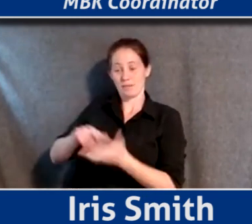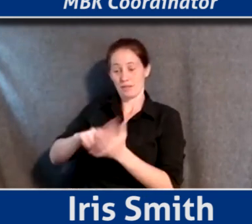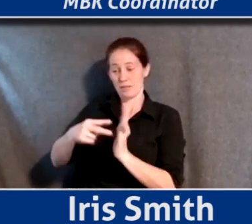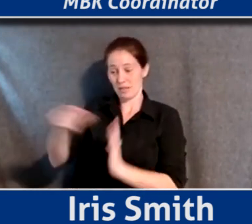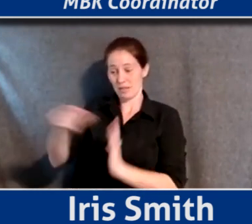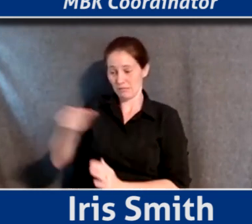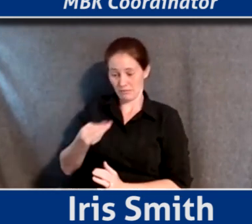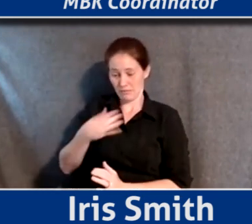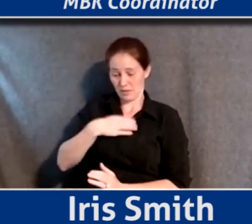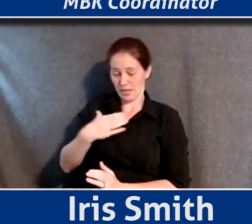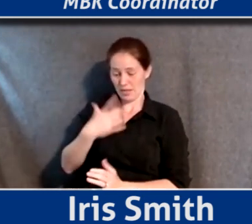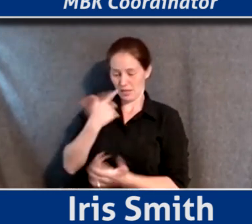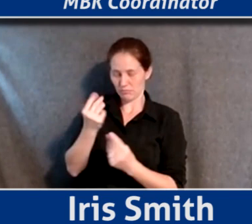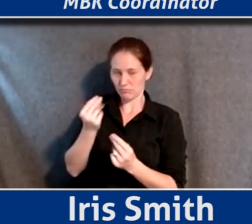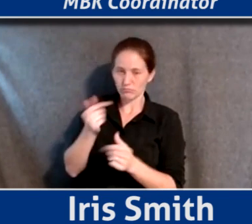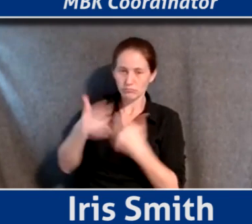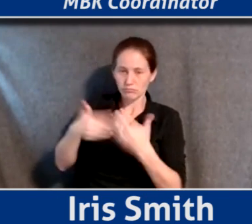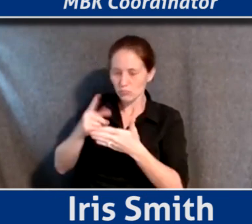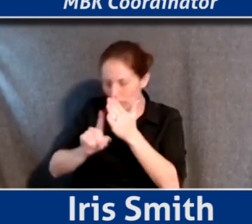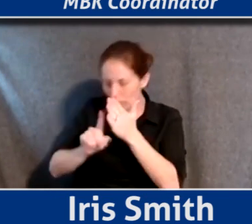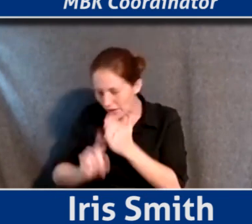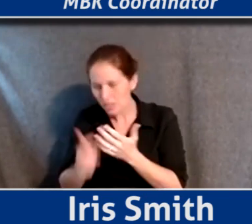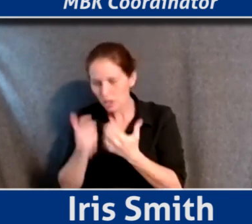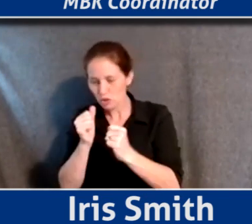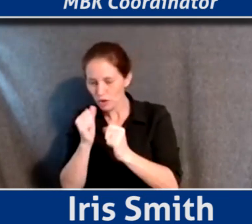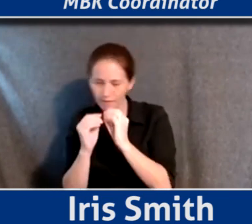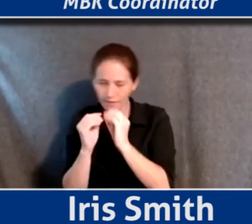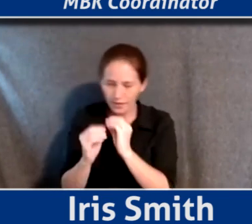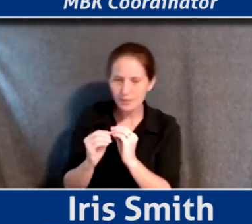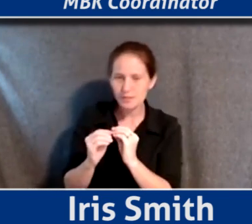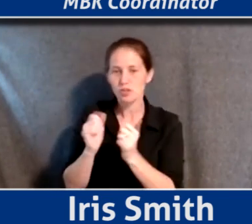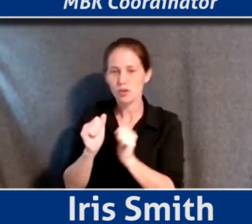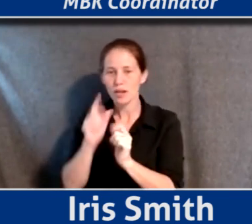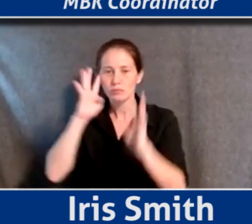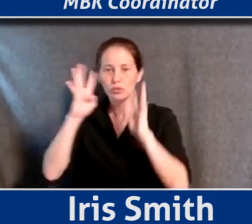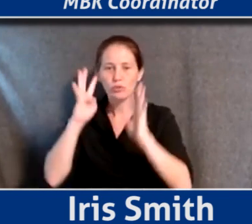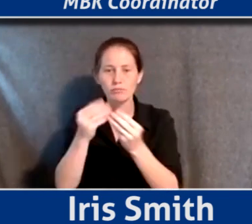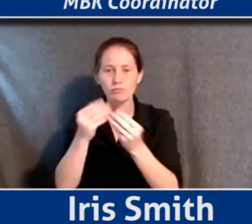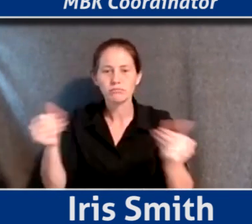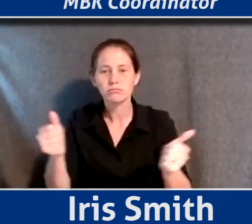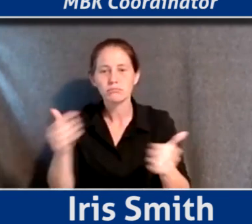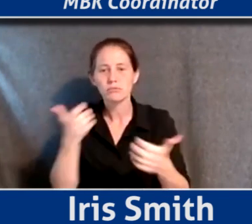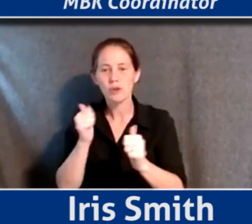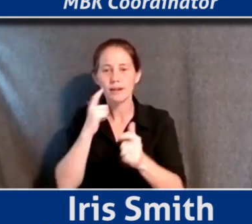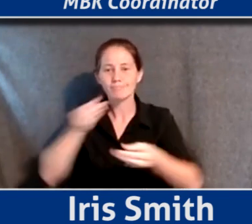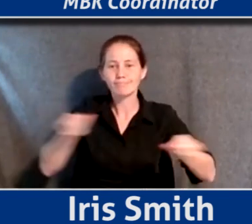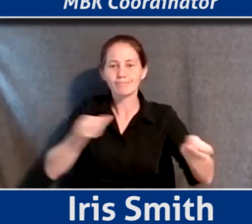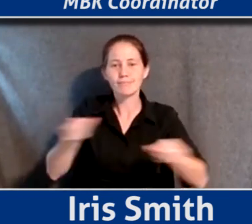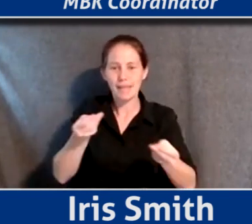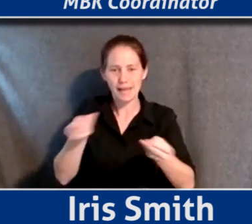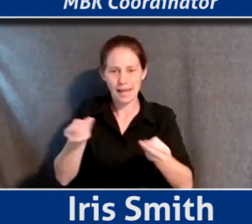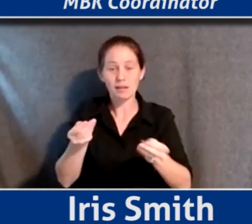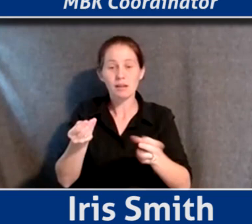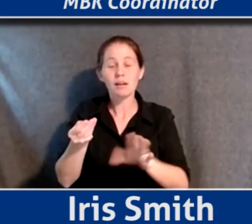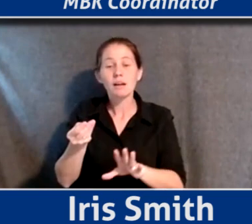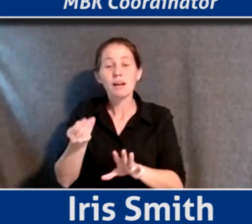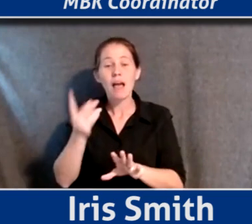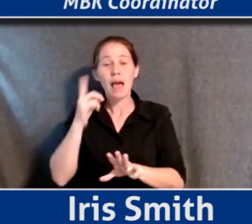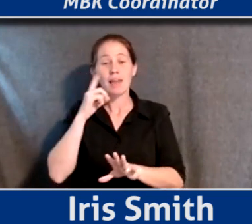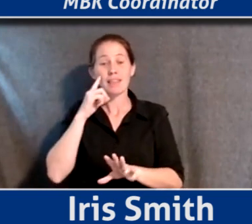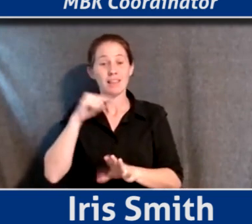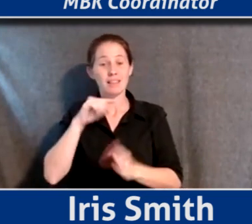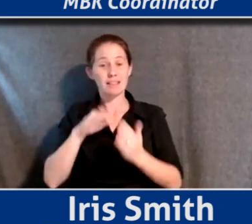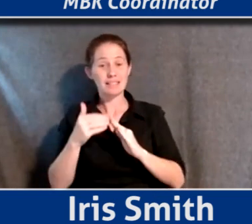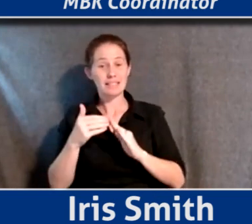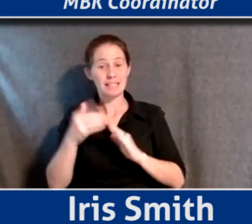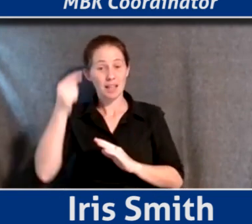problem, and then we're working on it. We're investigating, we're trying to come up with a remedy, we're trying to mediate a case. I think the city